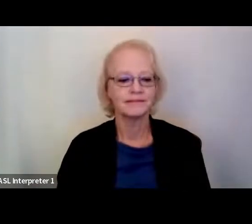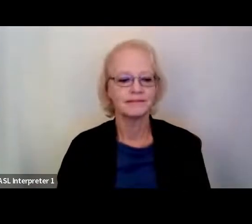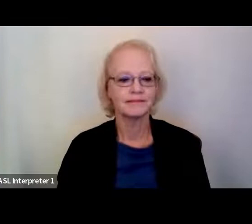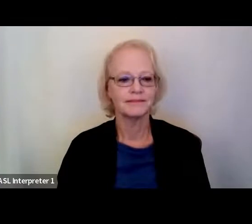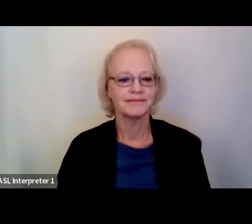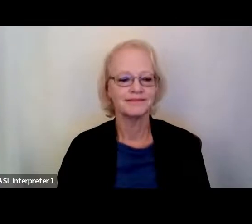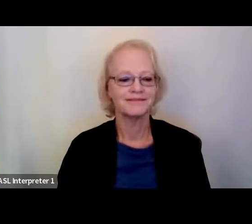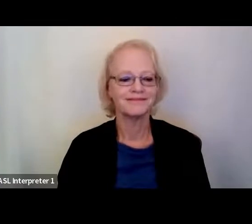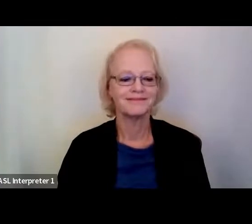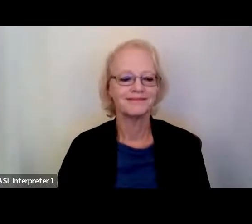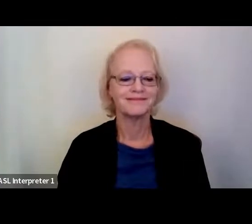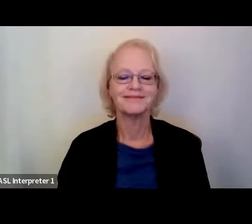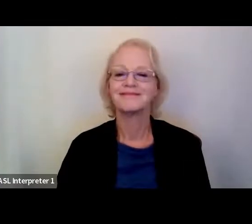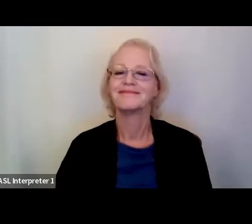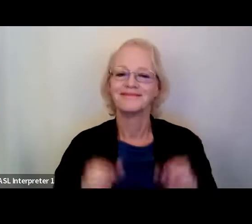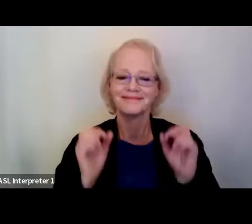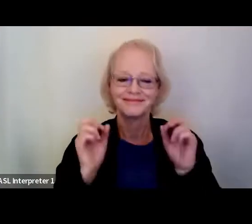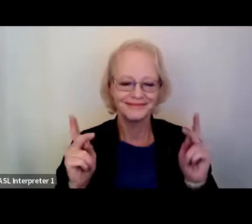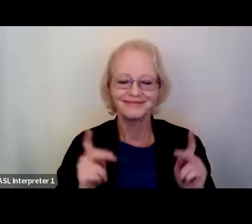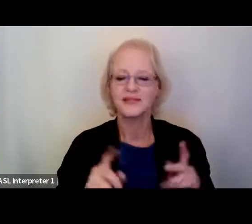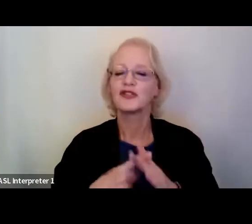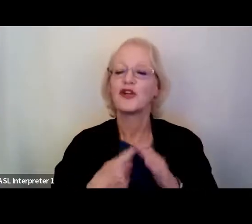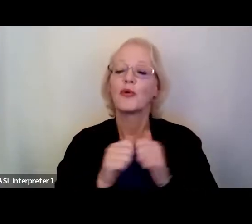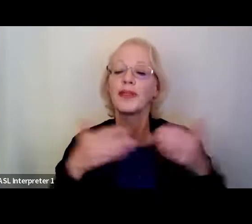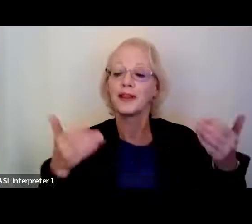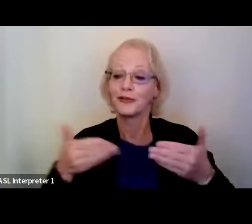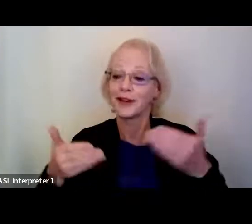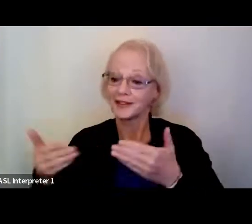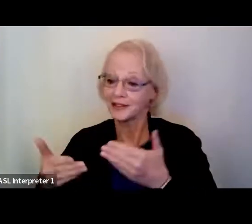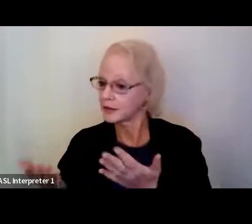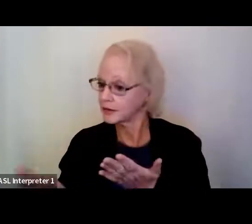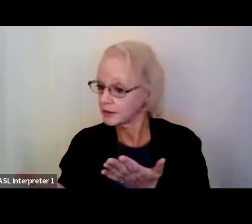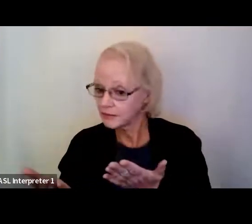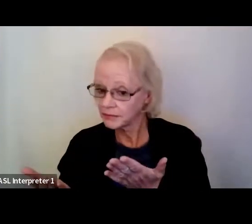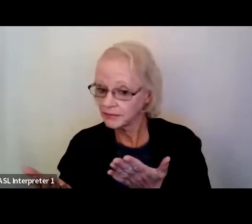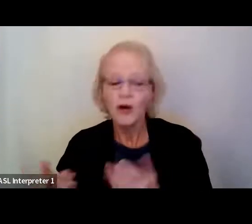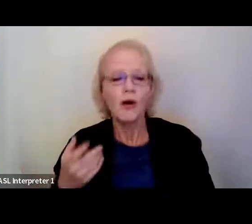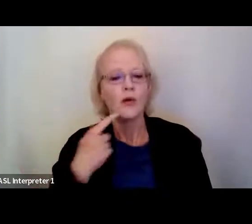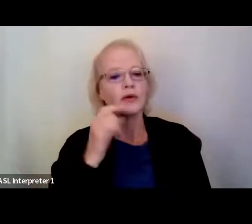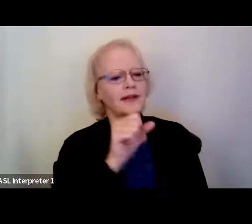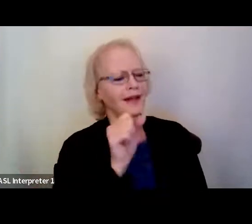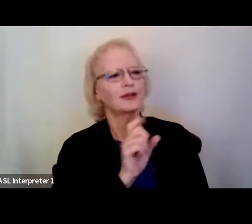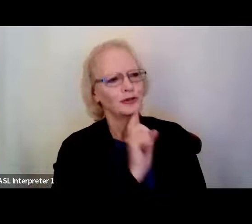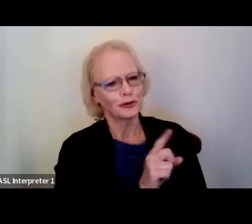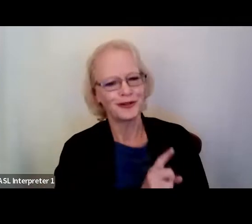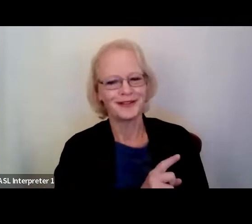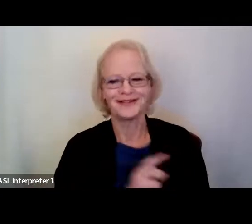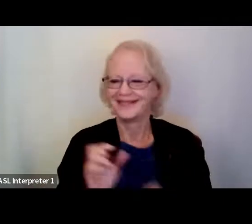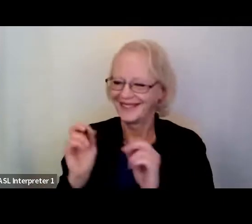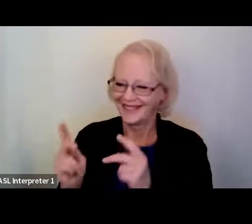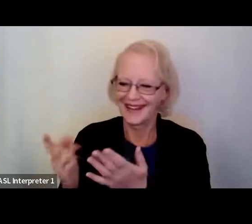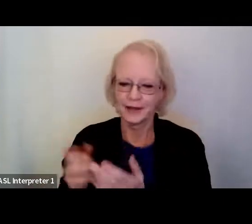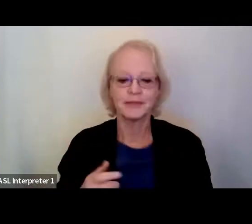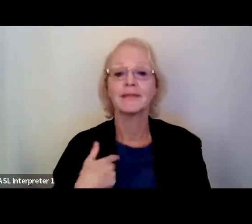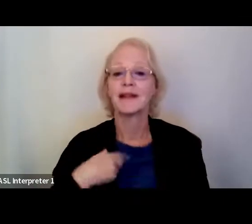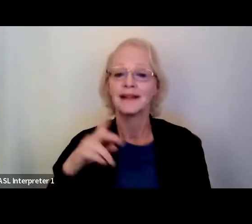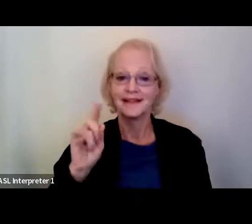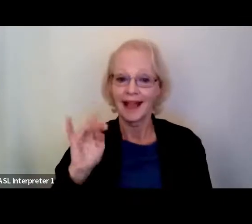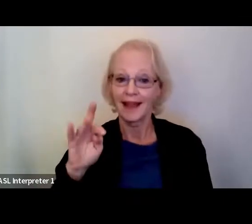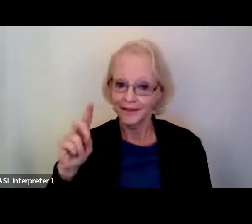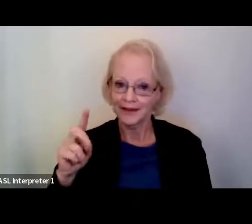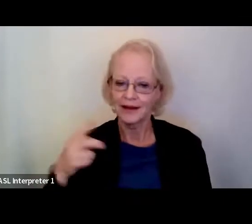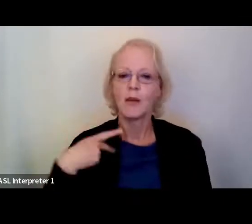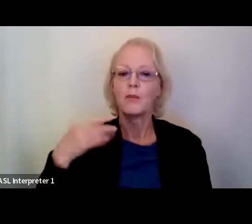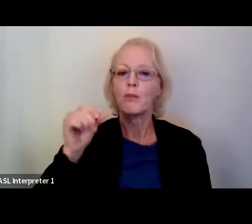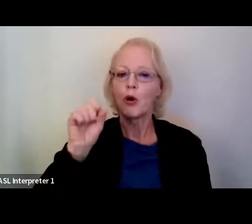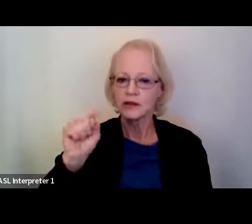Okay. Do you want to start with the introduction? Oh, yeah, sure. So I'm David. I'm a postdoc.